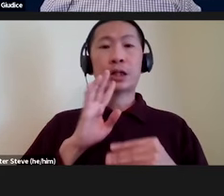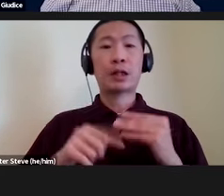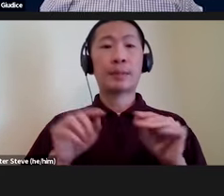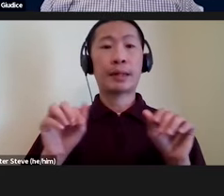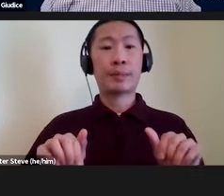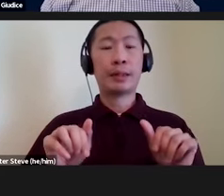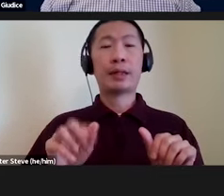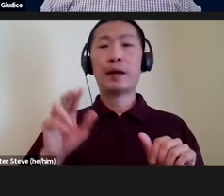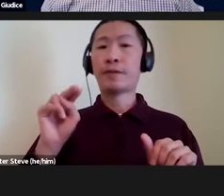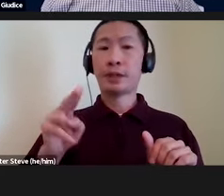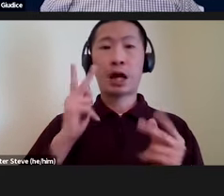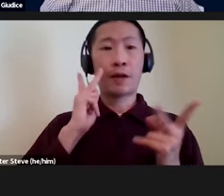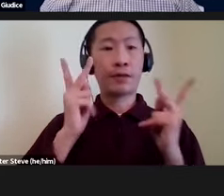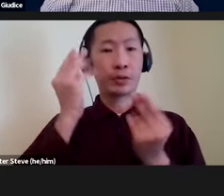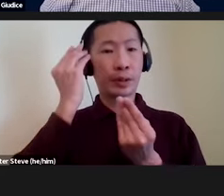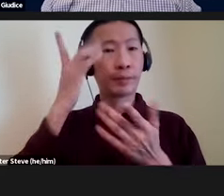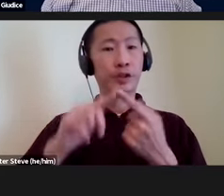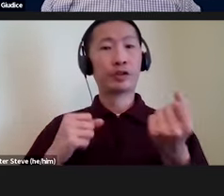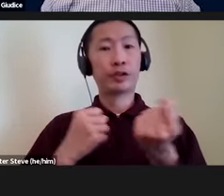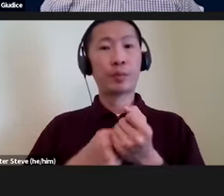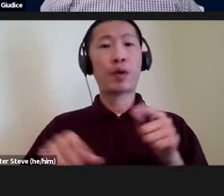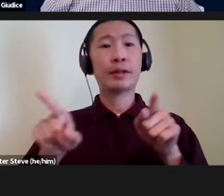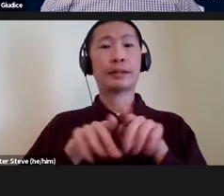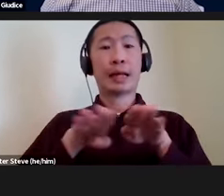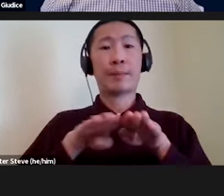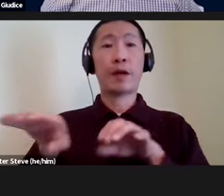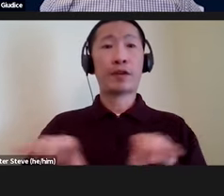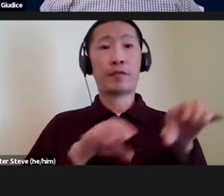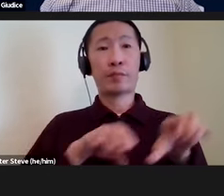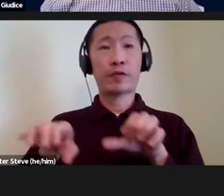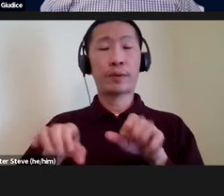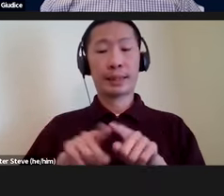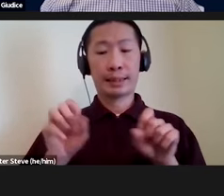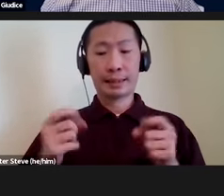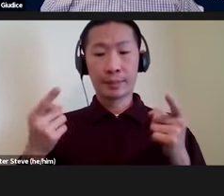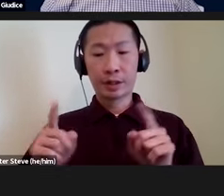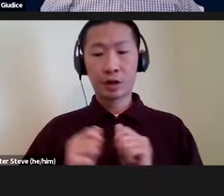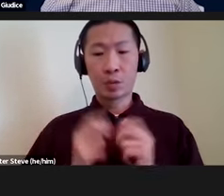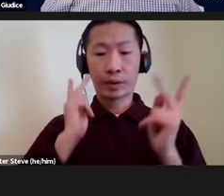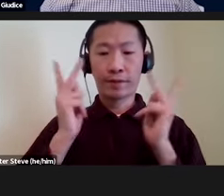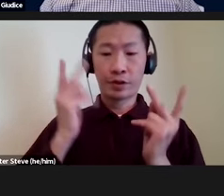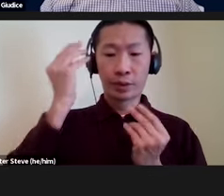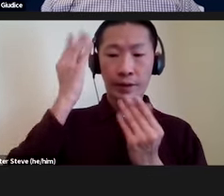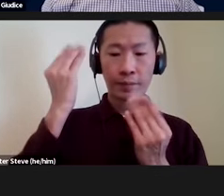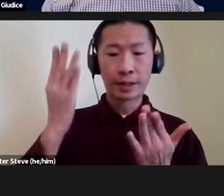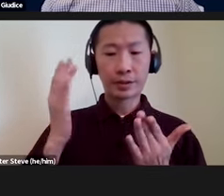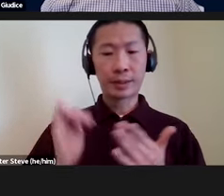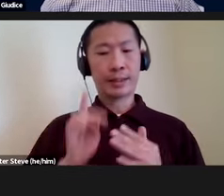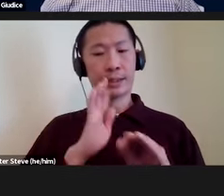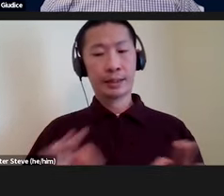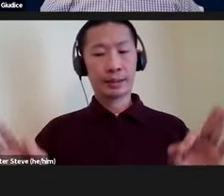ability of non-visual information to support the same level of performance as can be done using visual information. And this is important